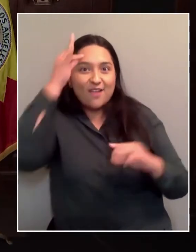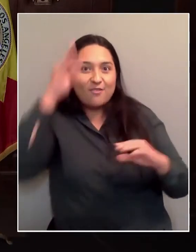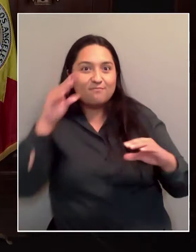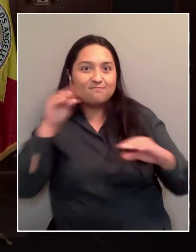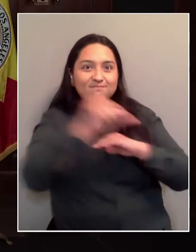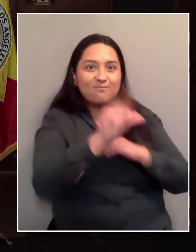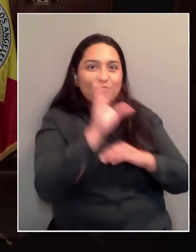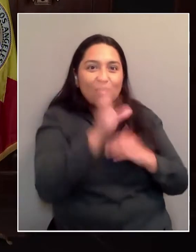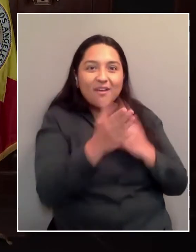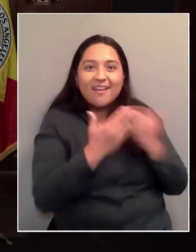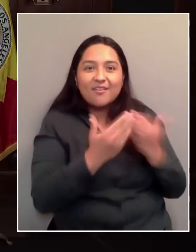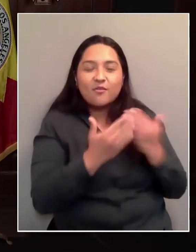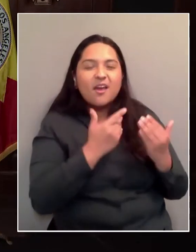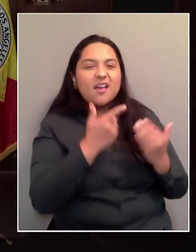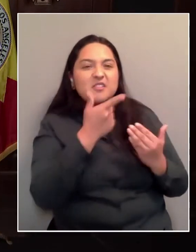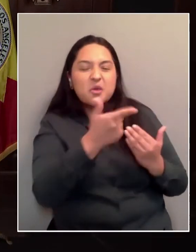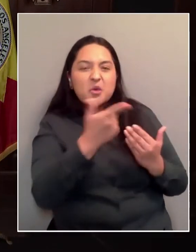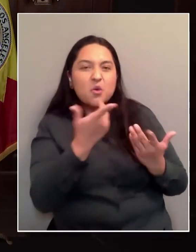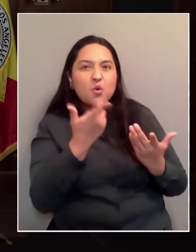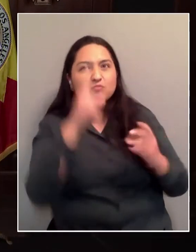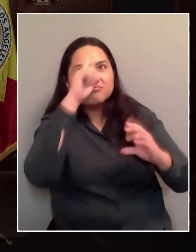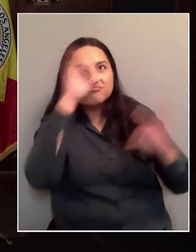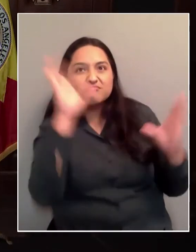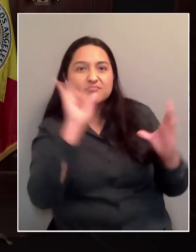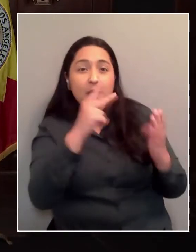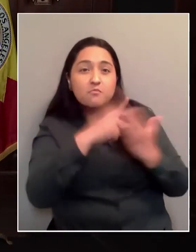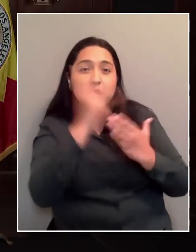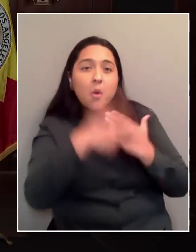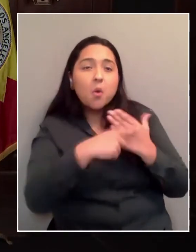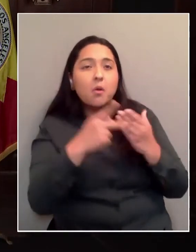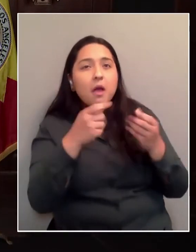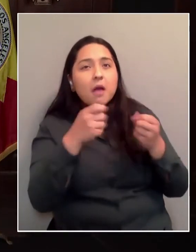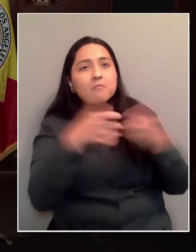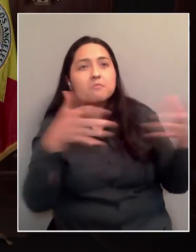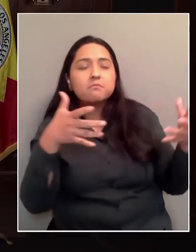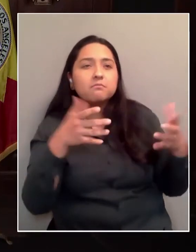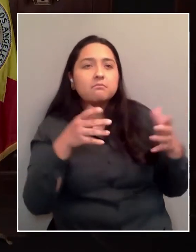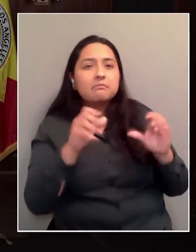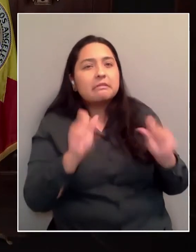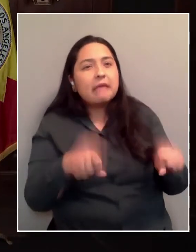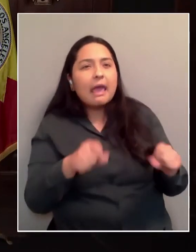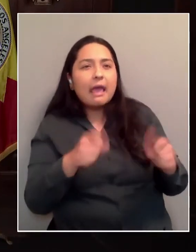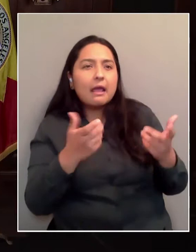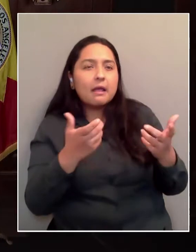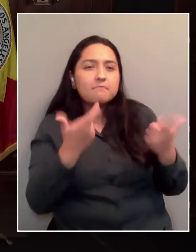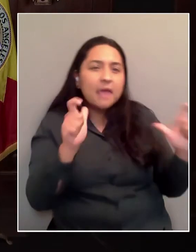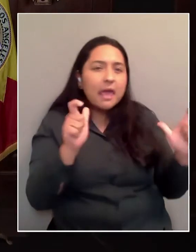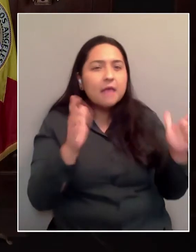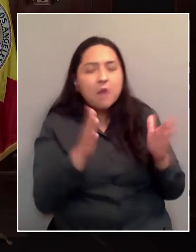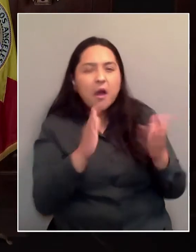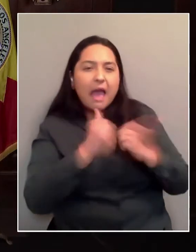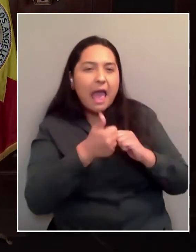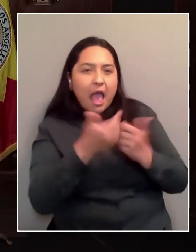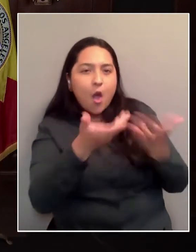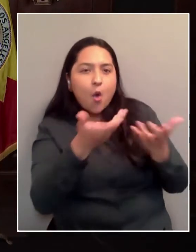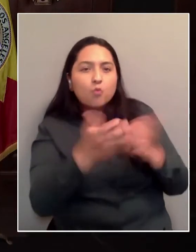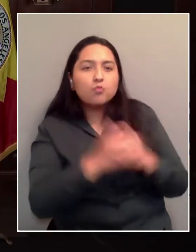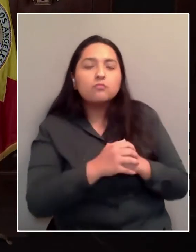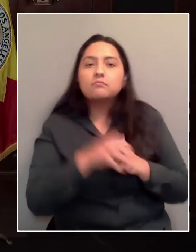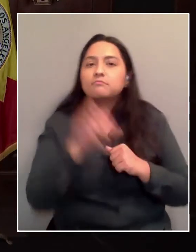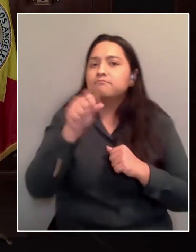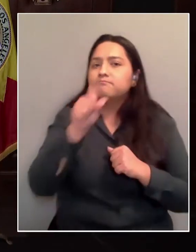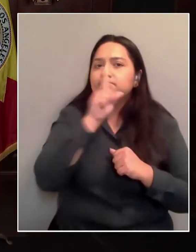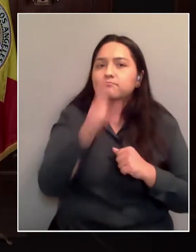would you like to see the program go? And what are you going to be doing to sort of make that happen? Absolutely. So Ben, I'm a